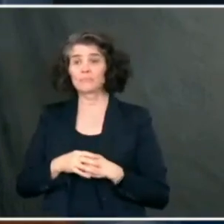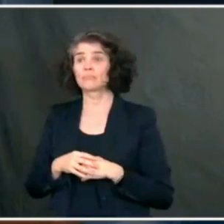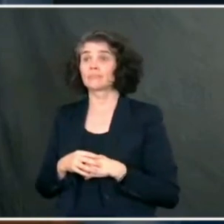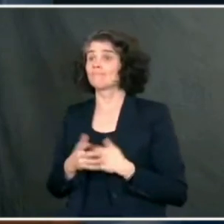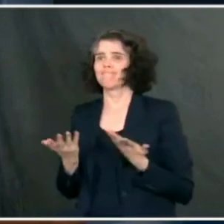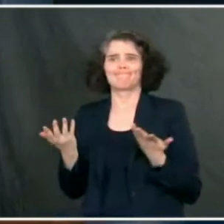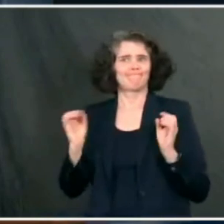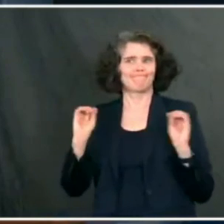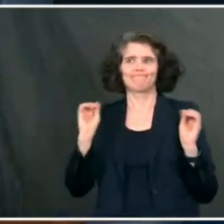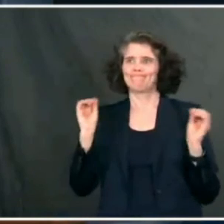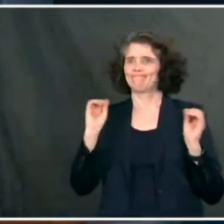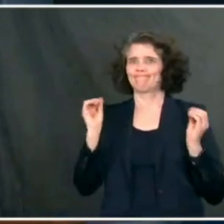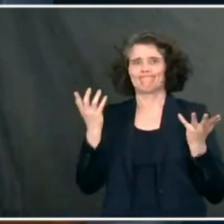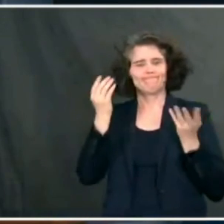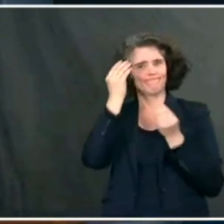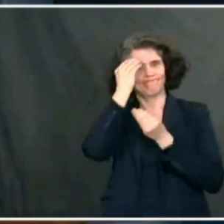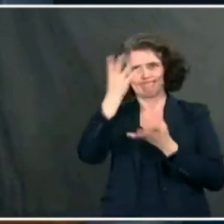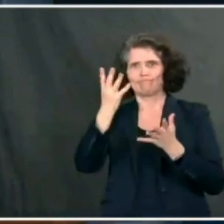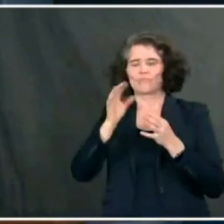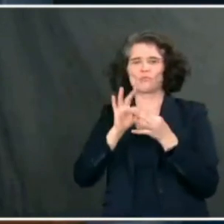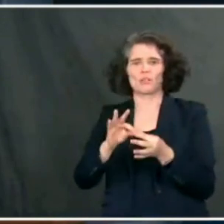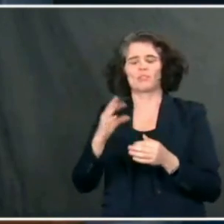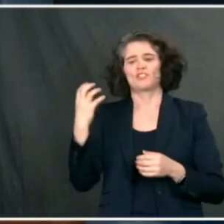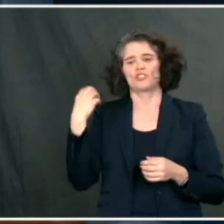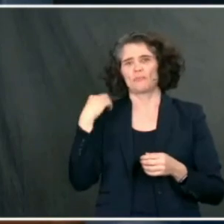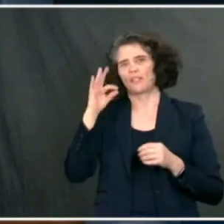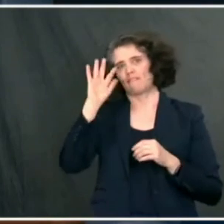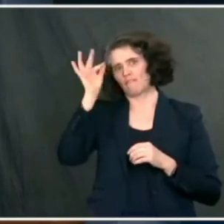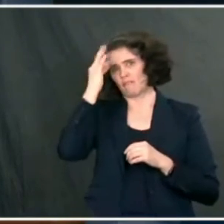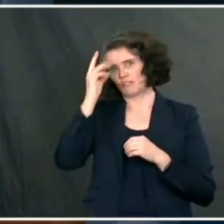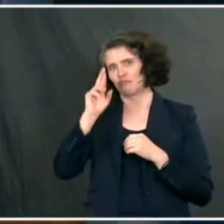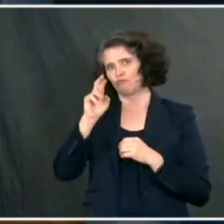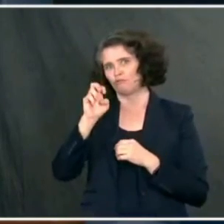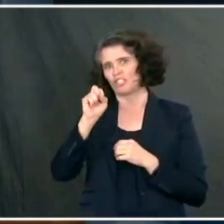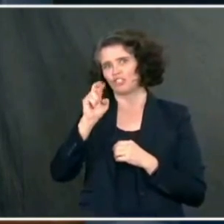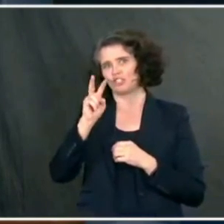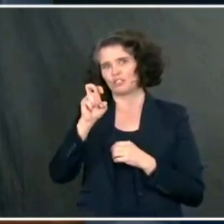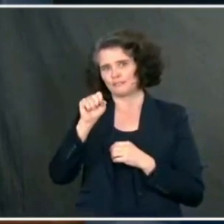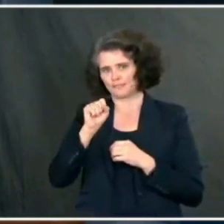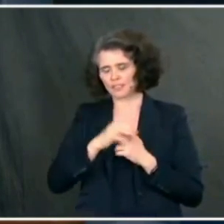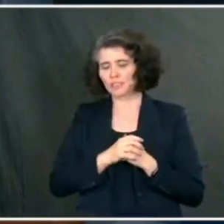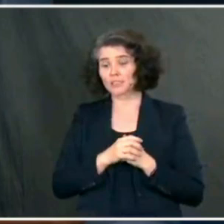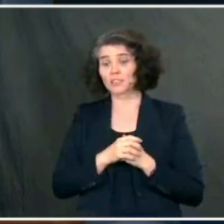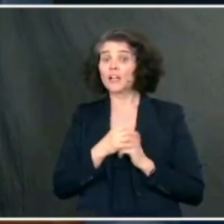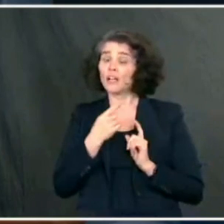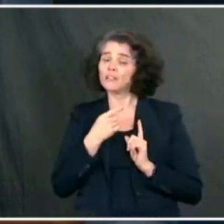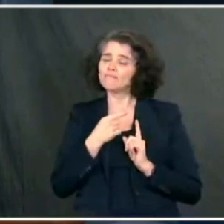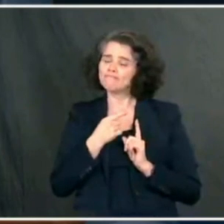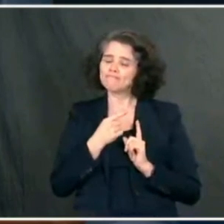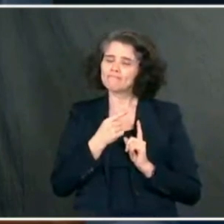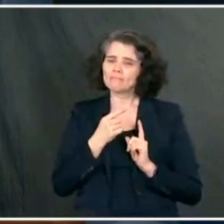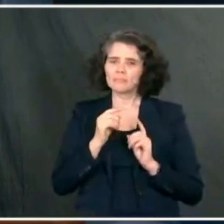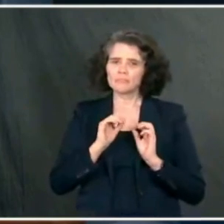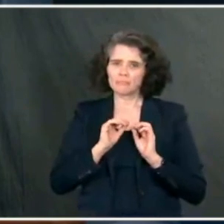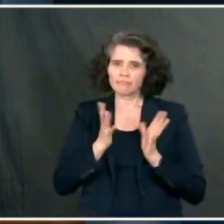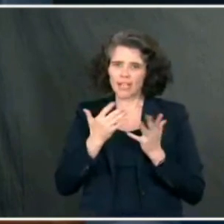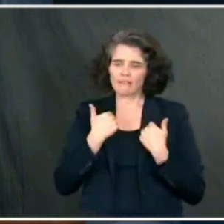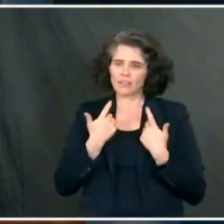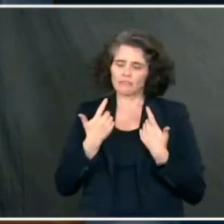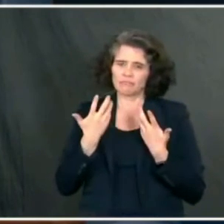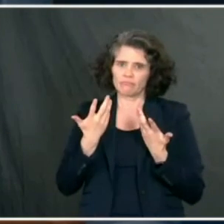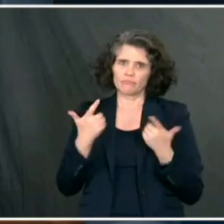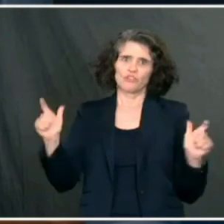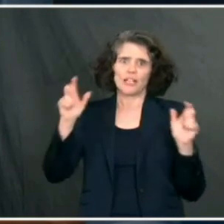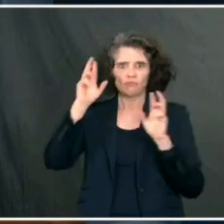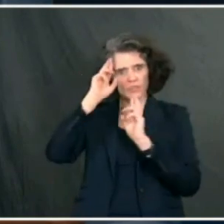with the chairman of the Federal Reserve. He clearly has a great deal of respect and value for the Federal Reserve and